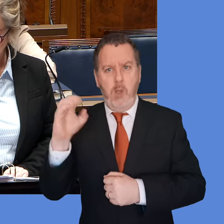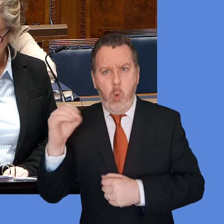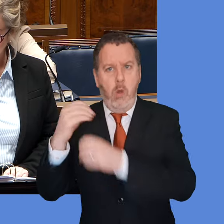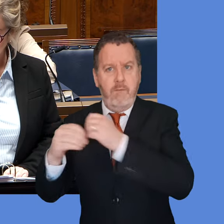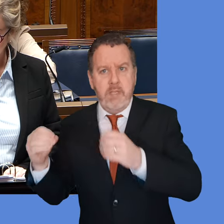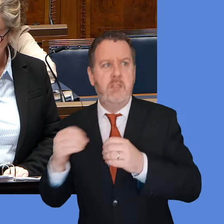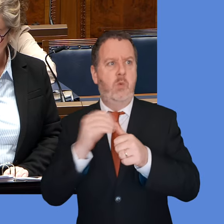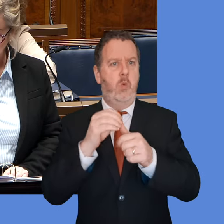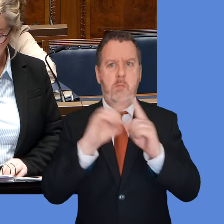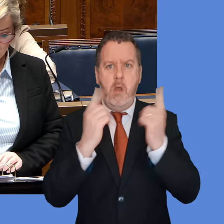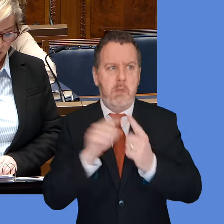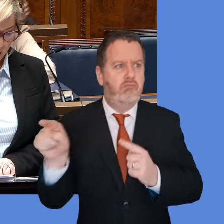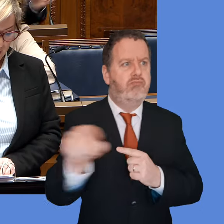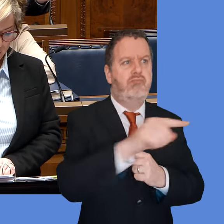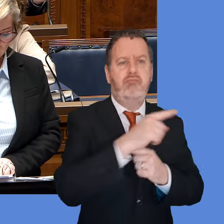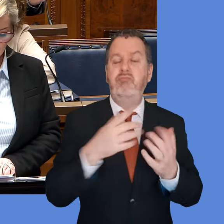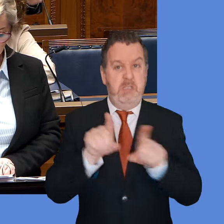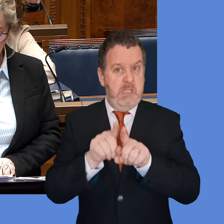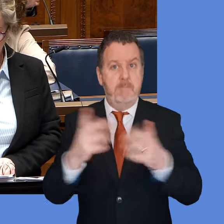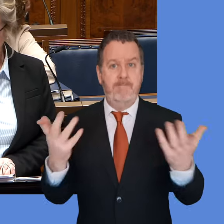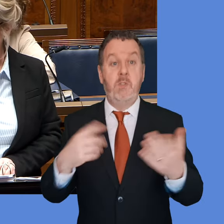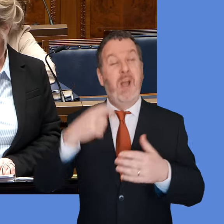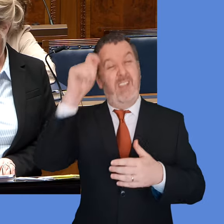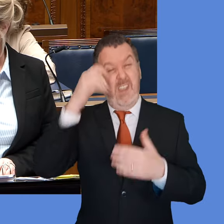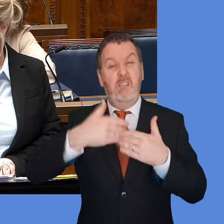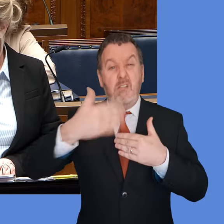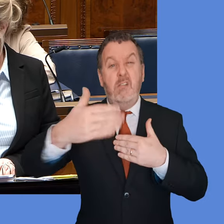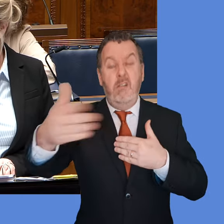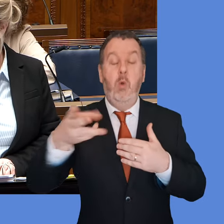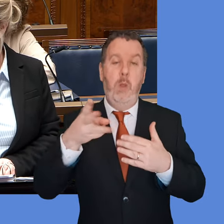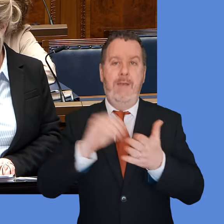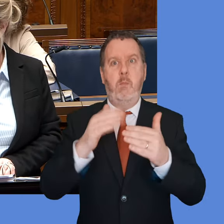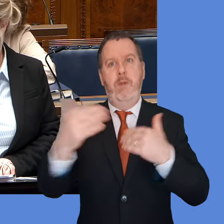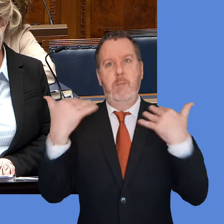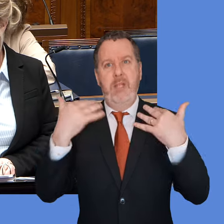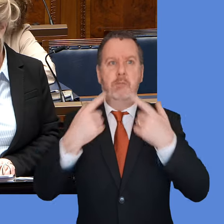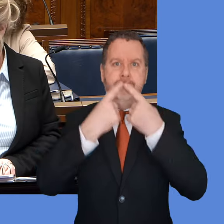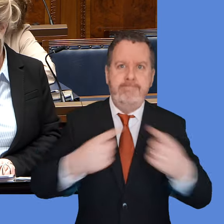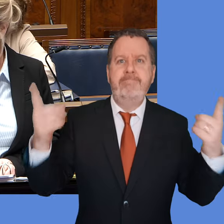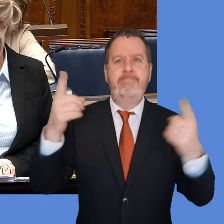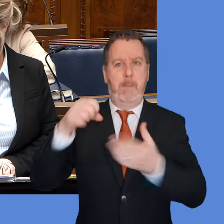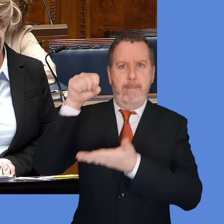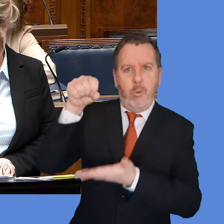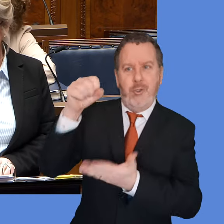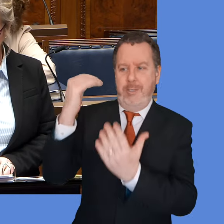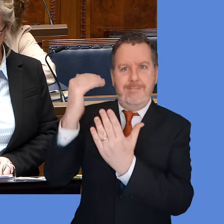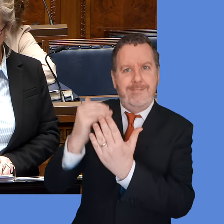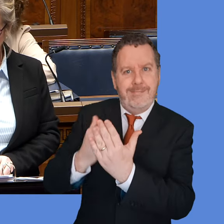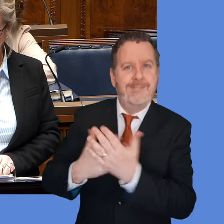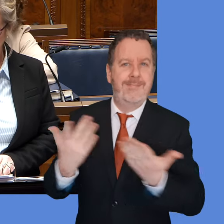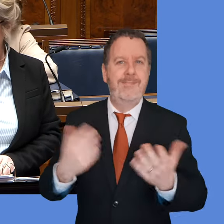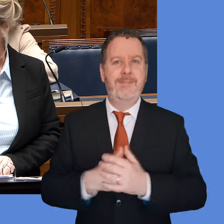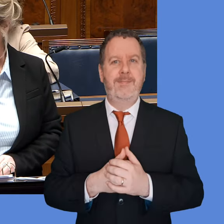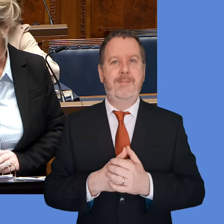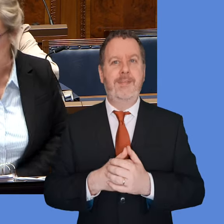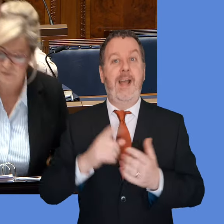across all the other departments, so I've no doubt that over the course of time we'll have much more to say to the Member in terms of what that actual budget looks like, particularly as we